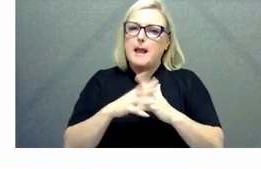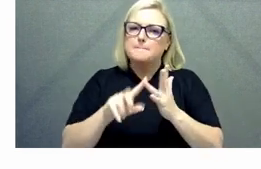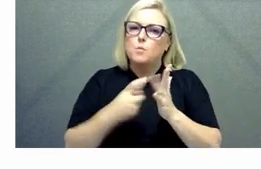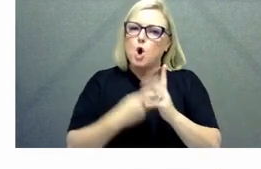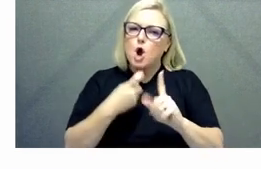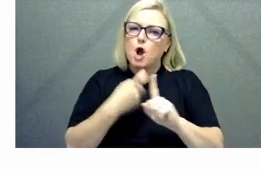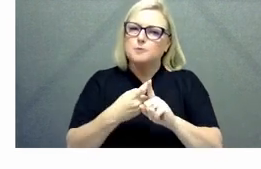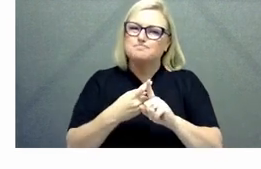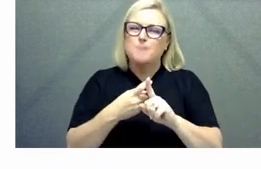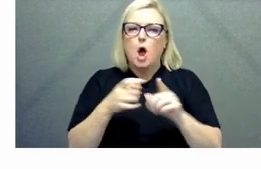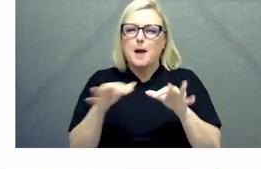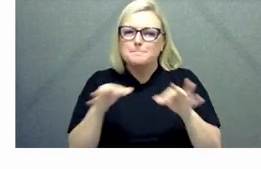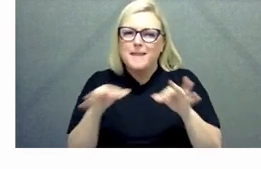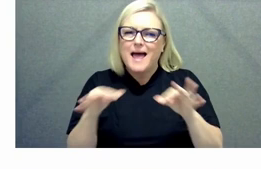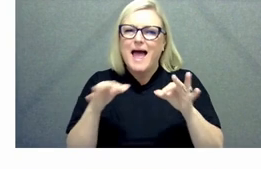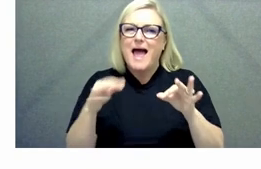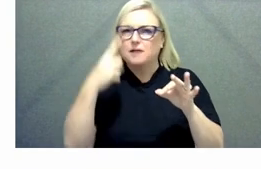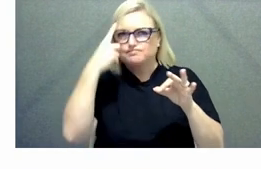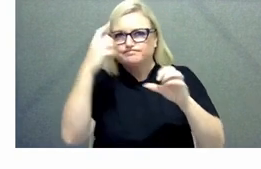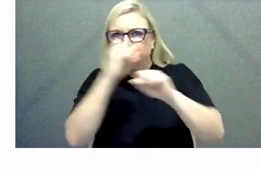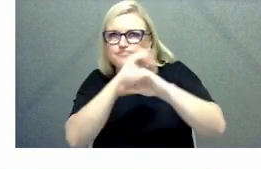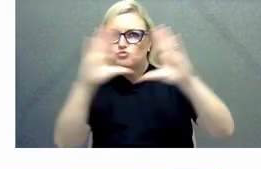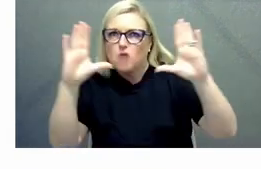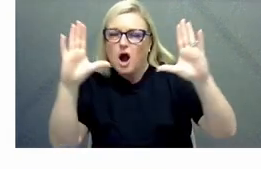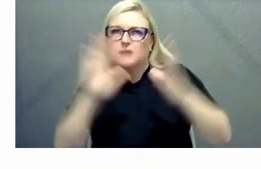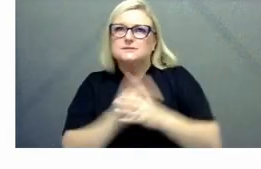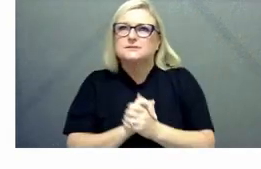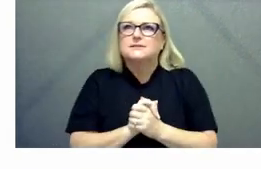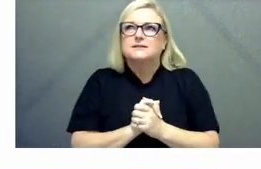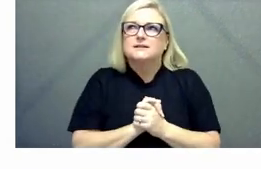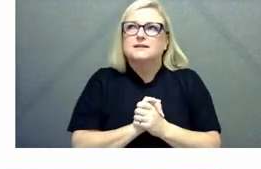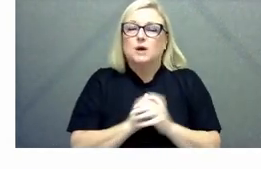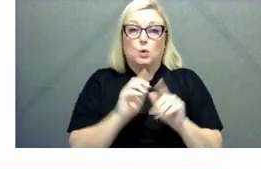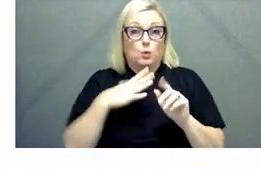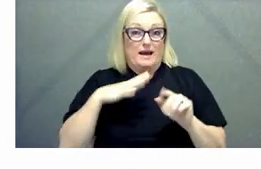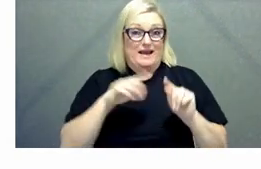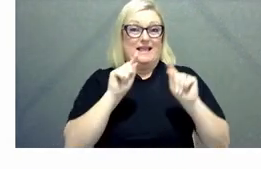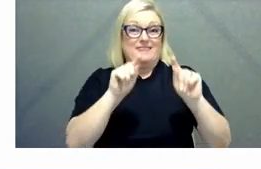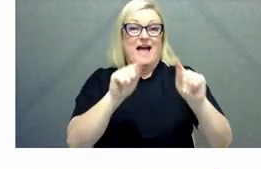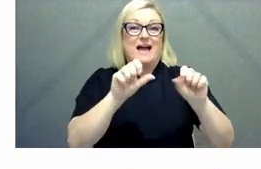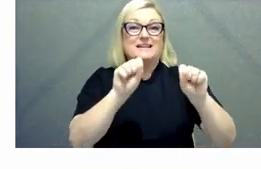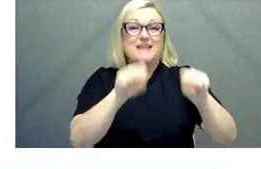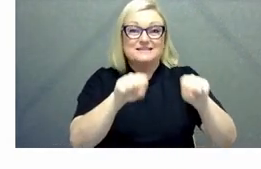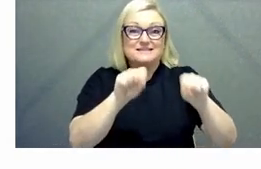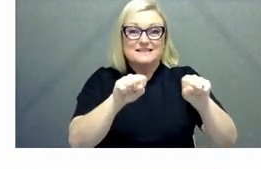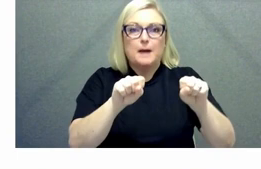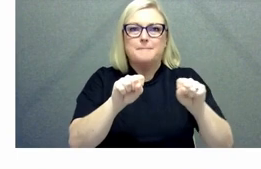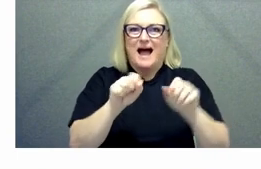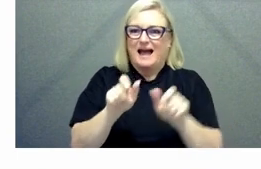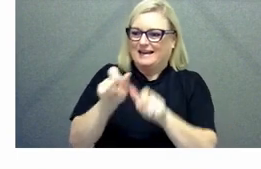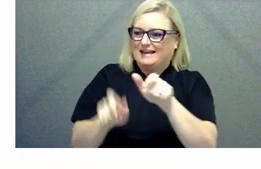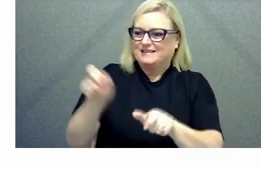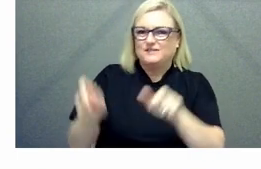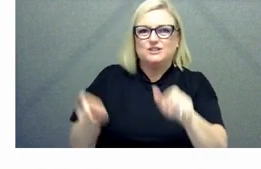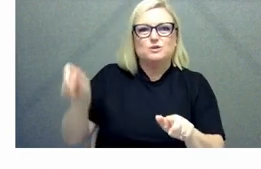um as super said it's it's part of the solution but not everything i think um individuals taking accountability